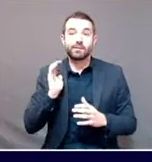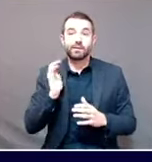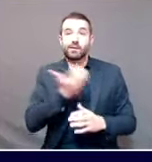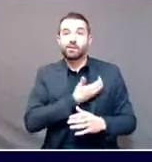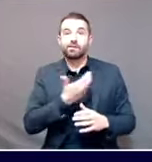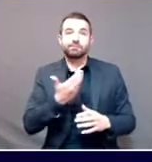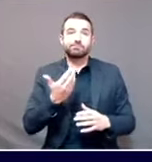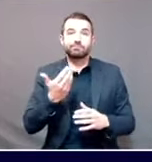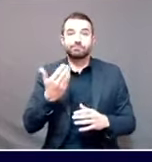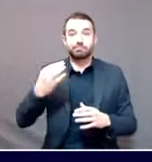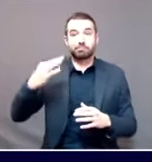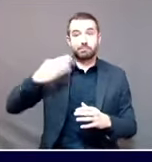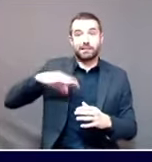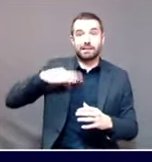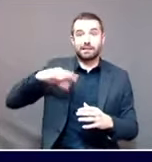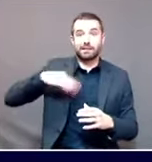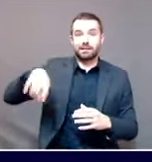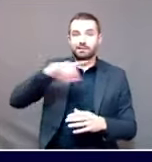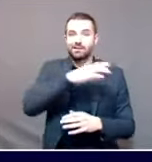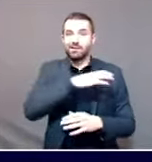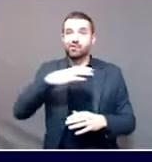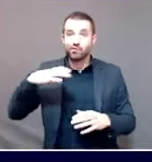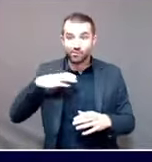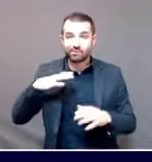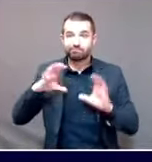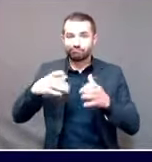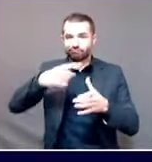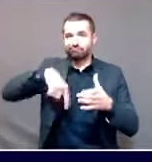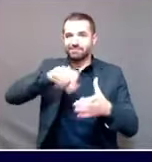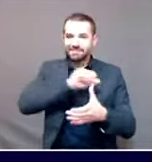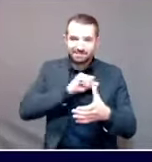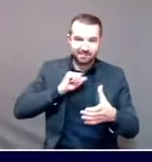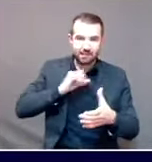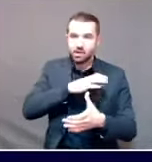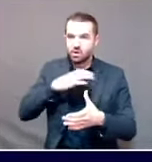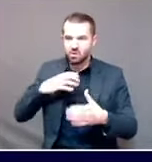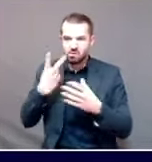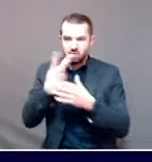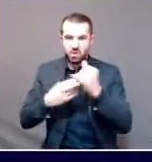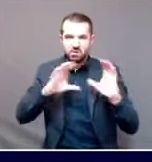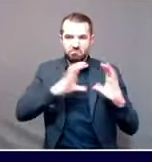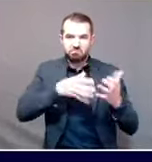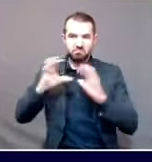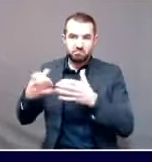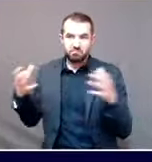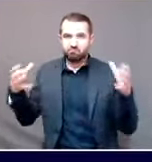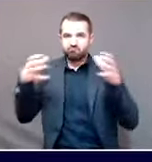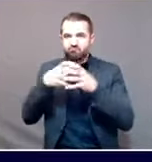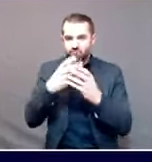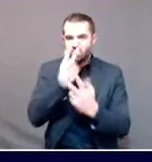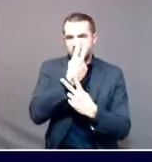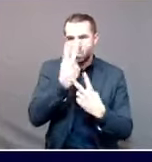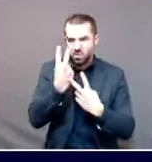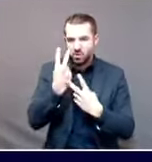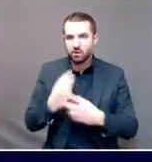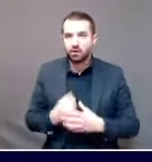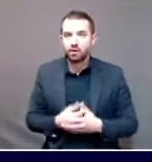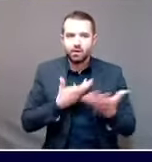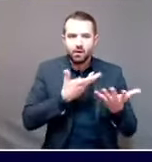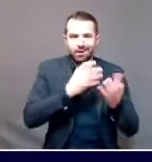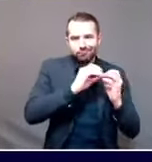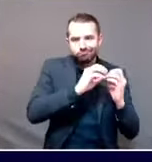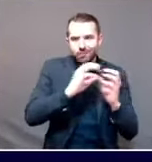members of our congressional delegation. We very quickly engaged with the delegation, who in turn helped us